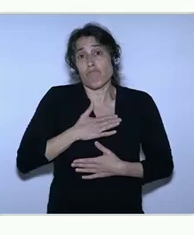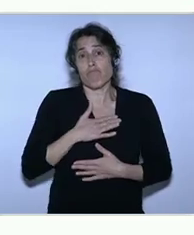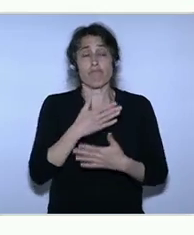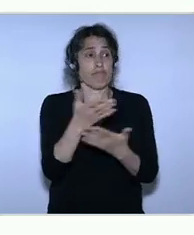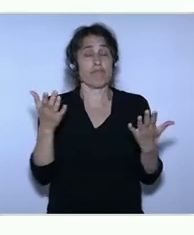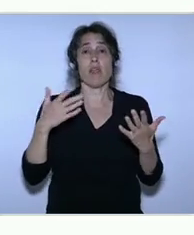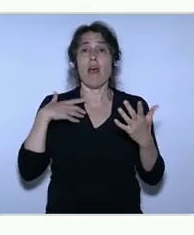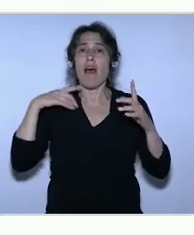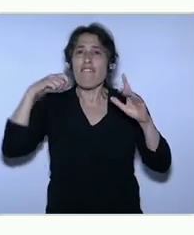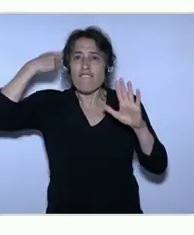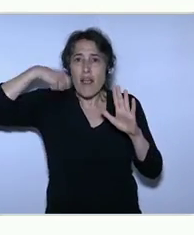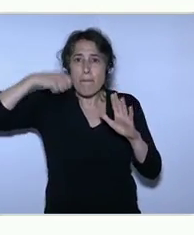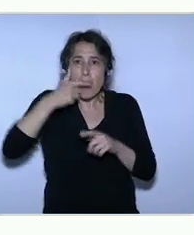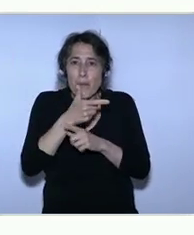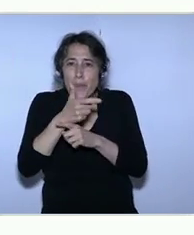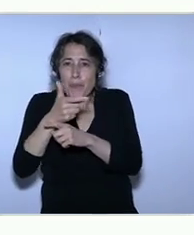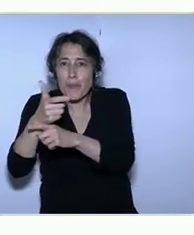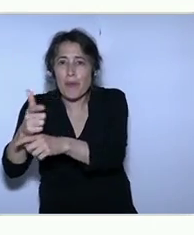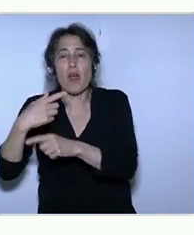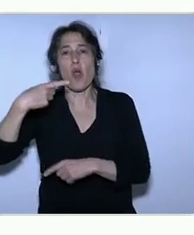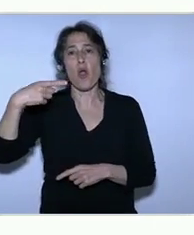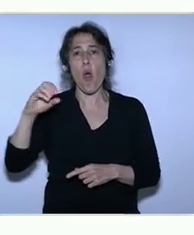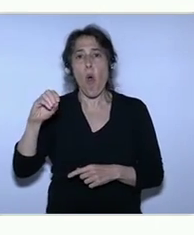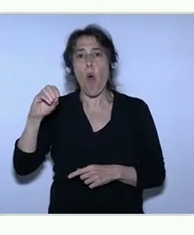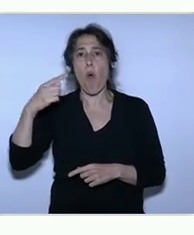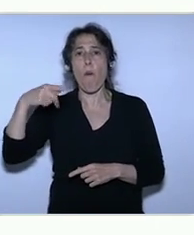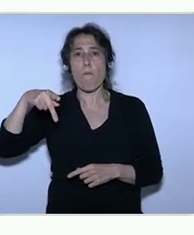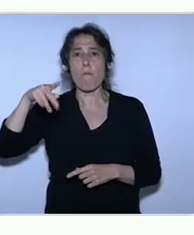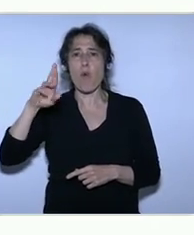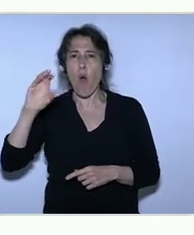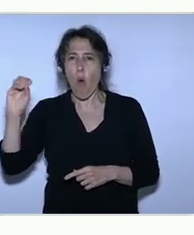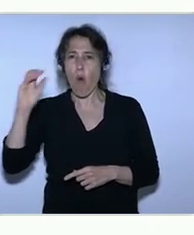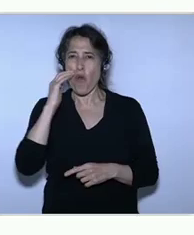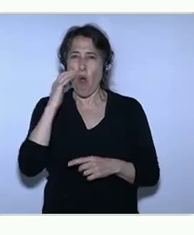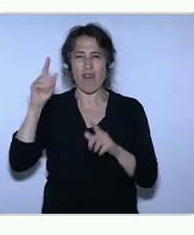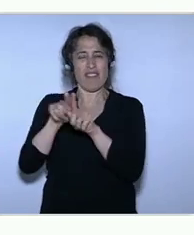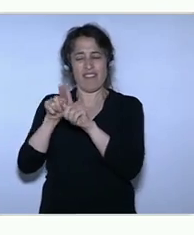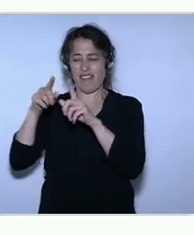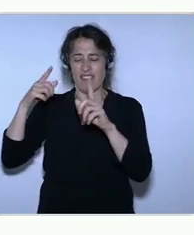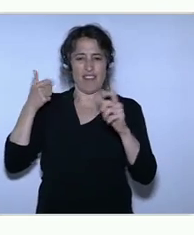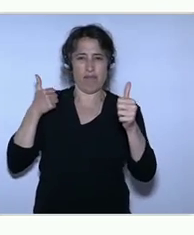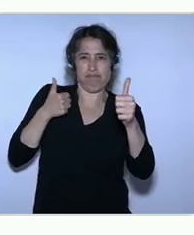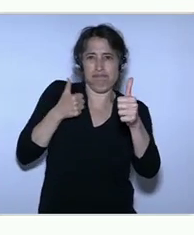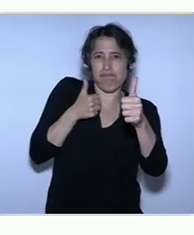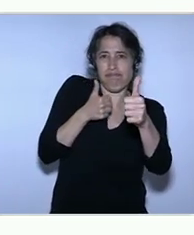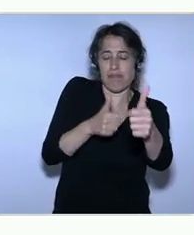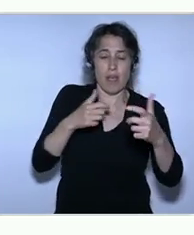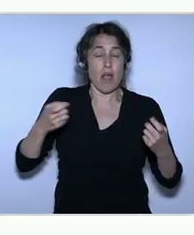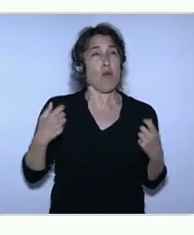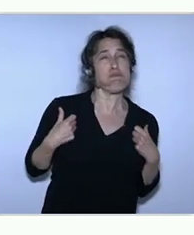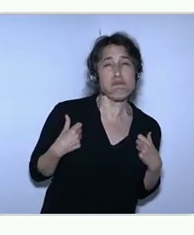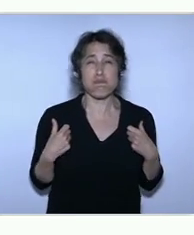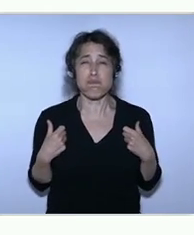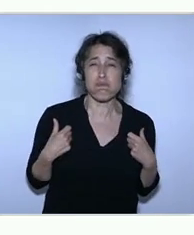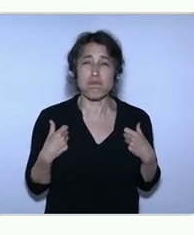on that wave and have that camera follow you, it's pretty hard. You need another guy with a drone and he's flying around behind you. Well, with AirDog,